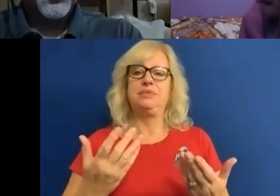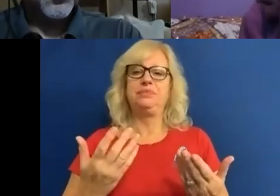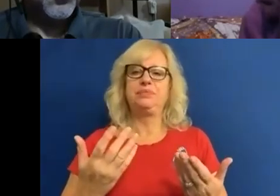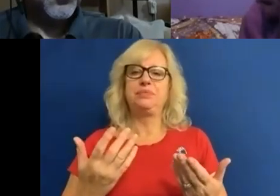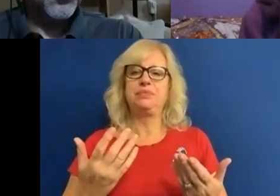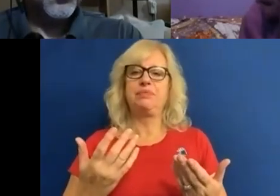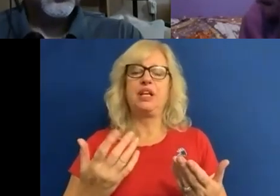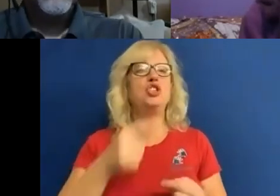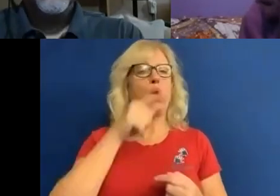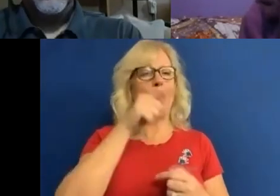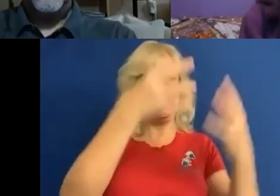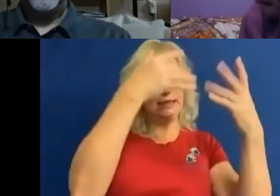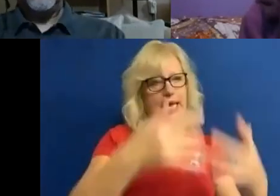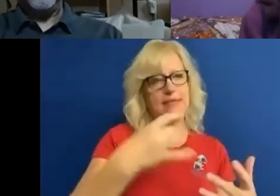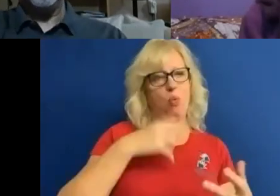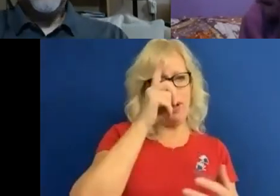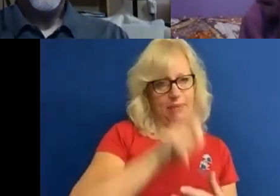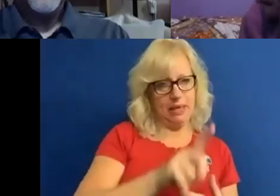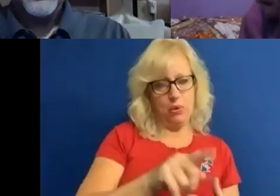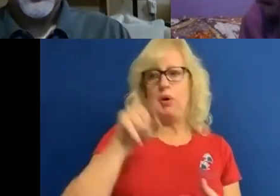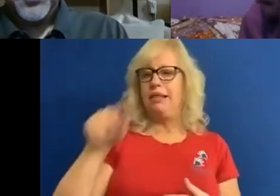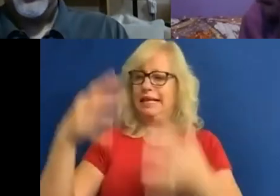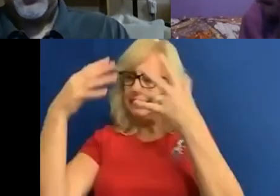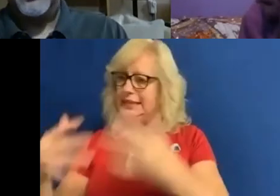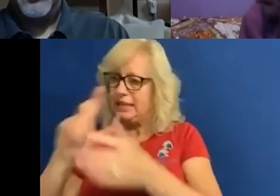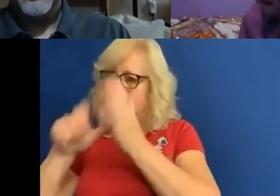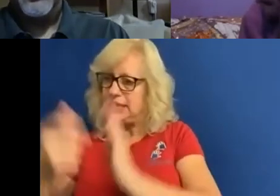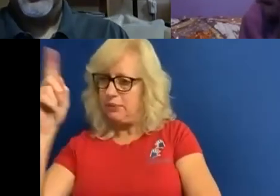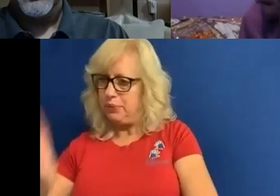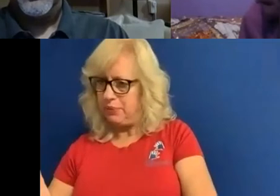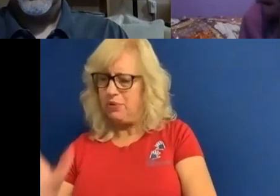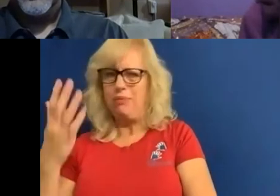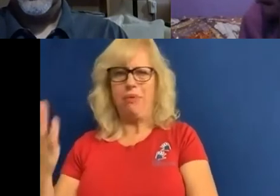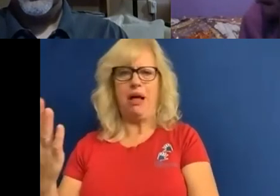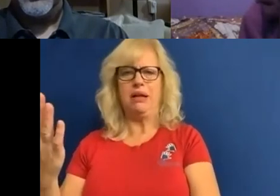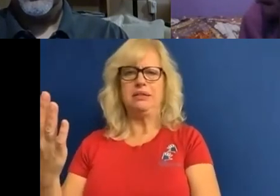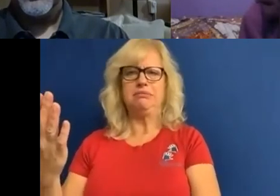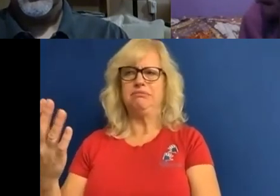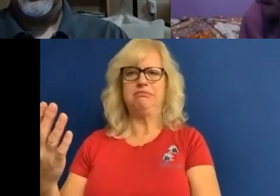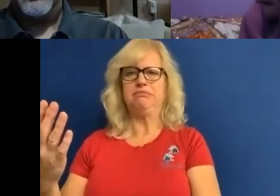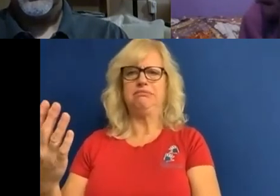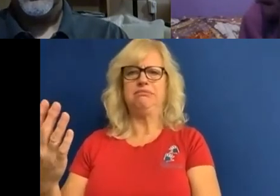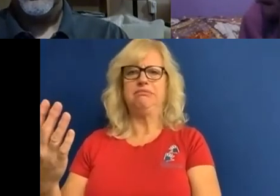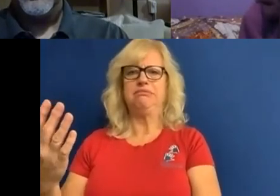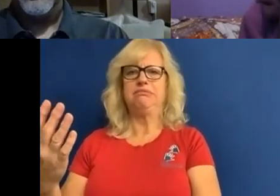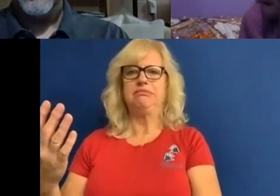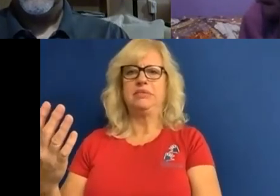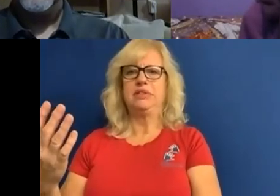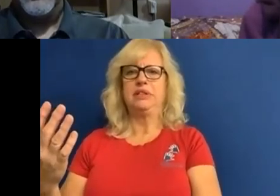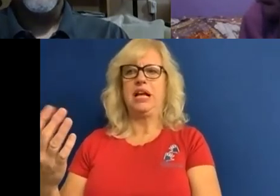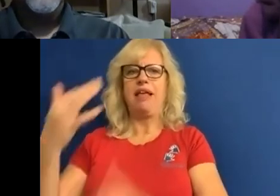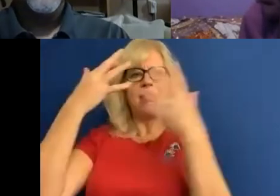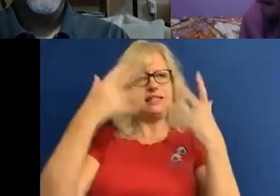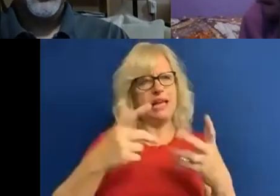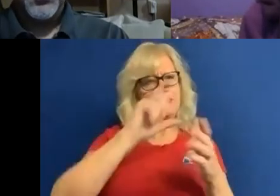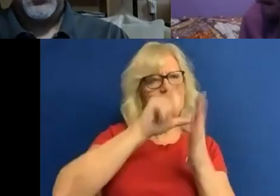for black people, these are the steps for disabled people, but it doesn't look at, for example, the steps that exist for disabled black people,